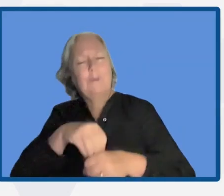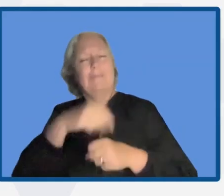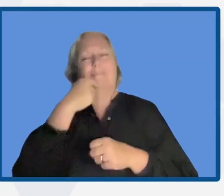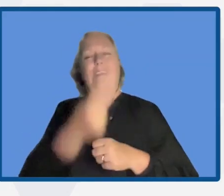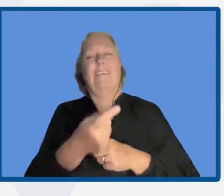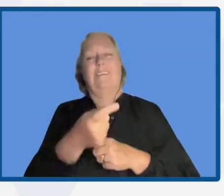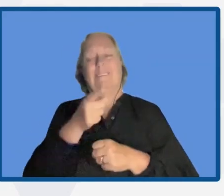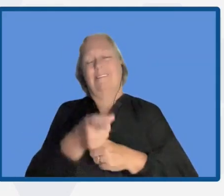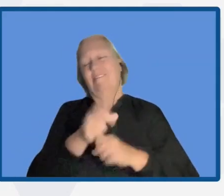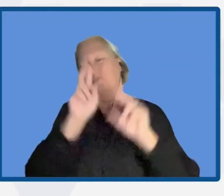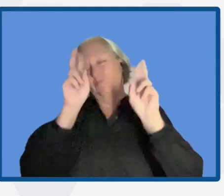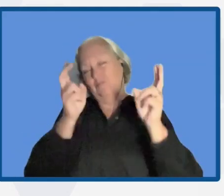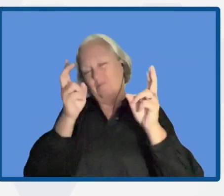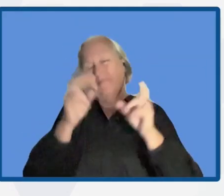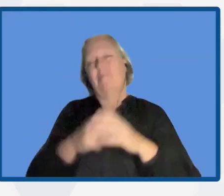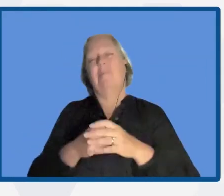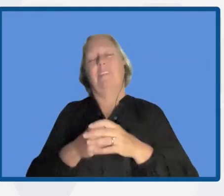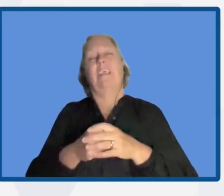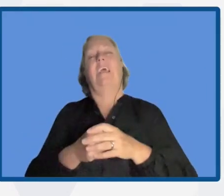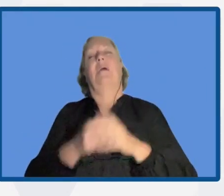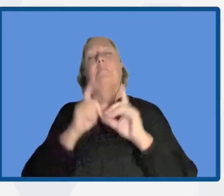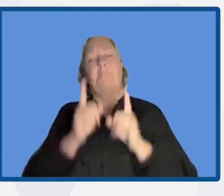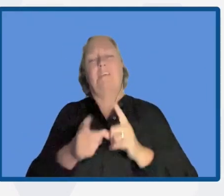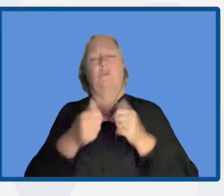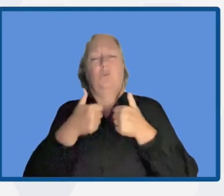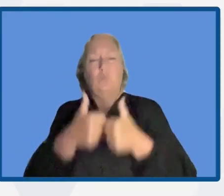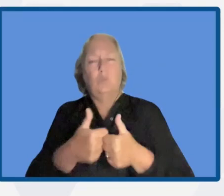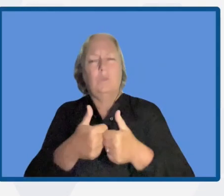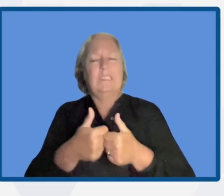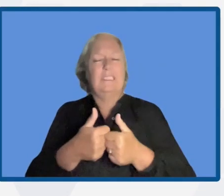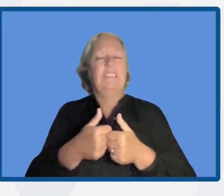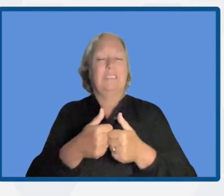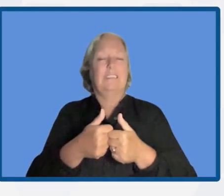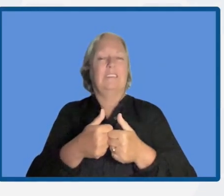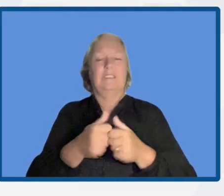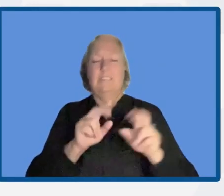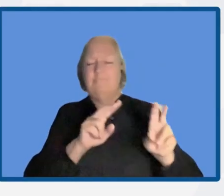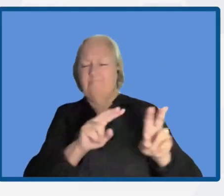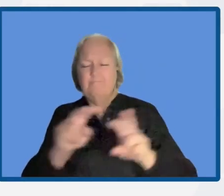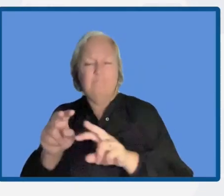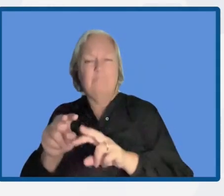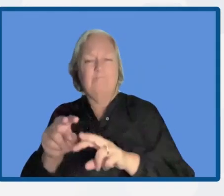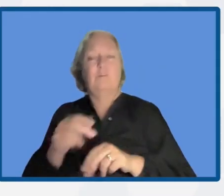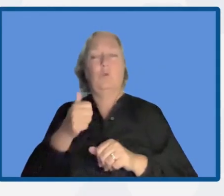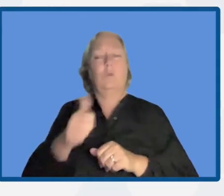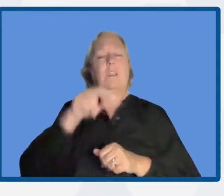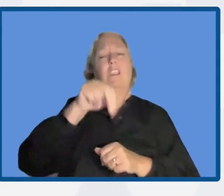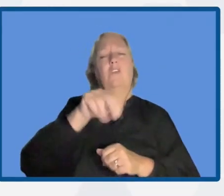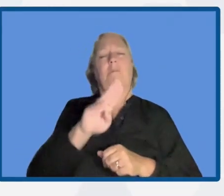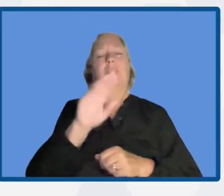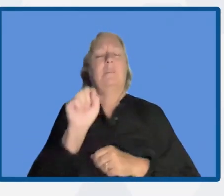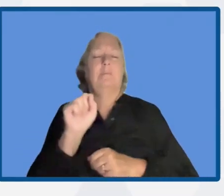in vulnerable areas and to take effective measures so that the benefits of those nature-based solutions also include those